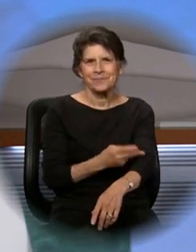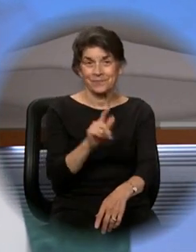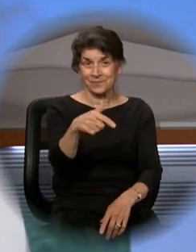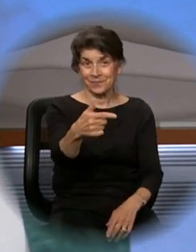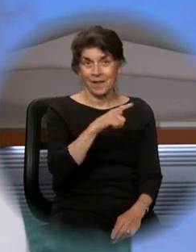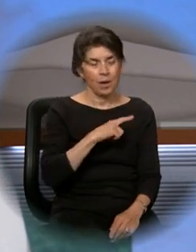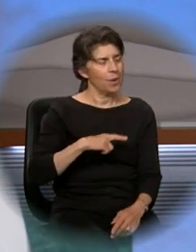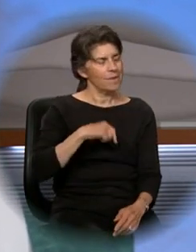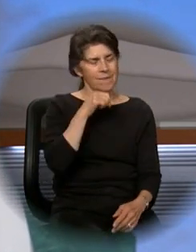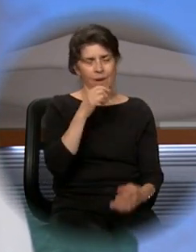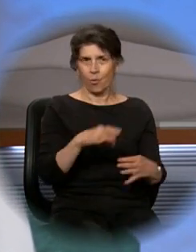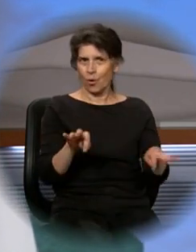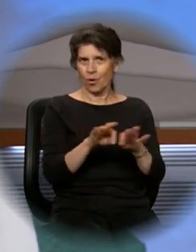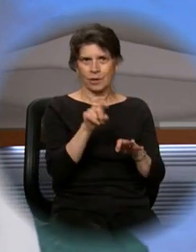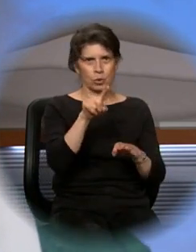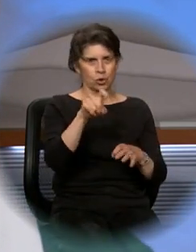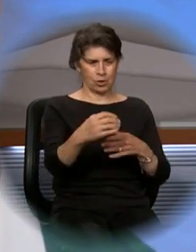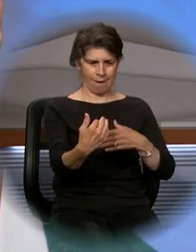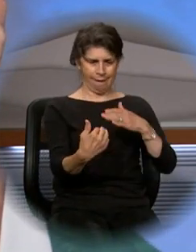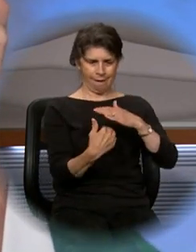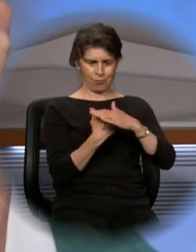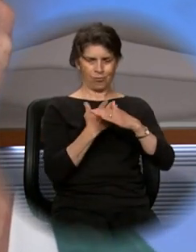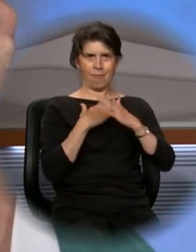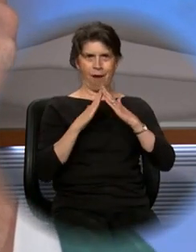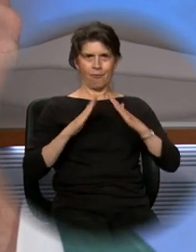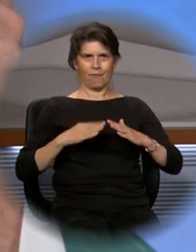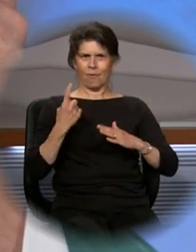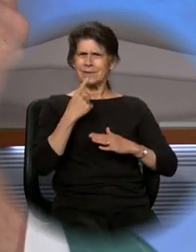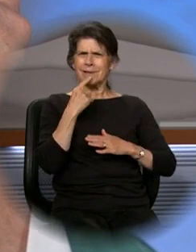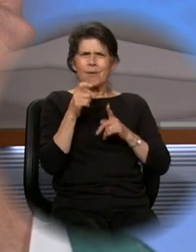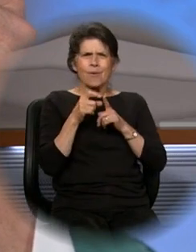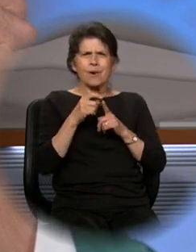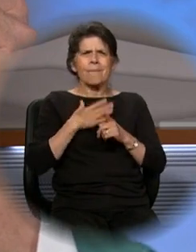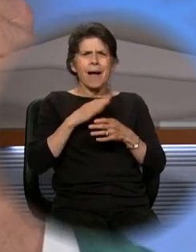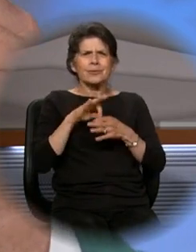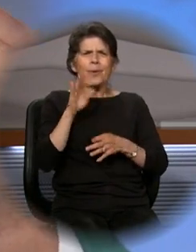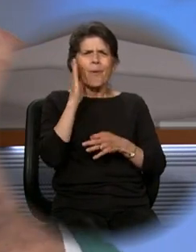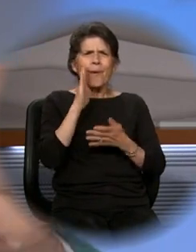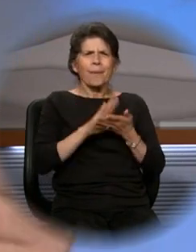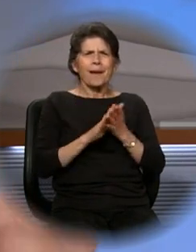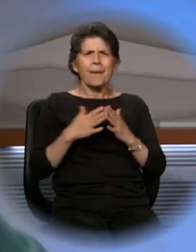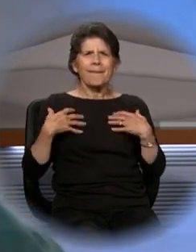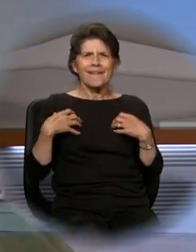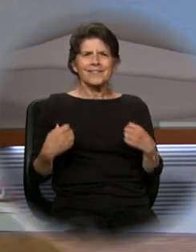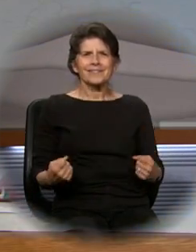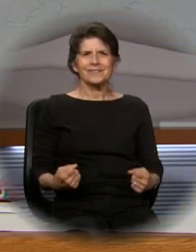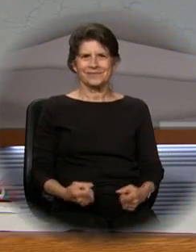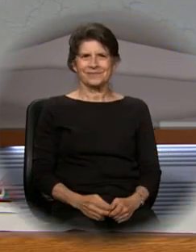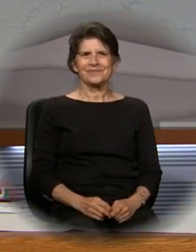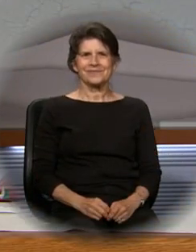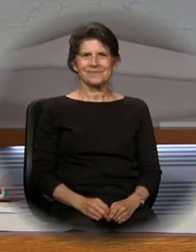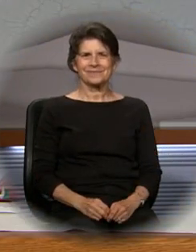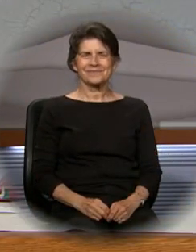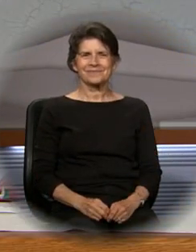am not worthy that you should enter under my roof. But only say the word and my soul shall be healed.